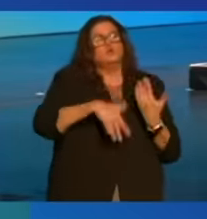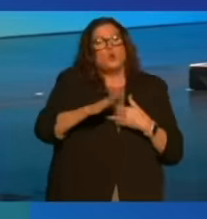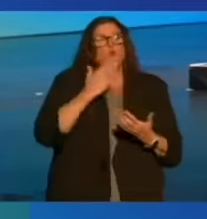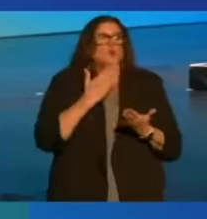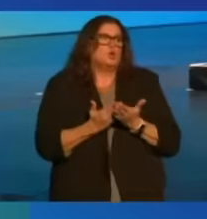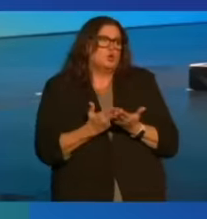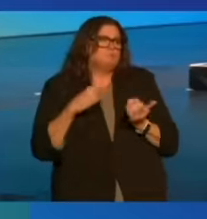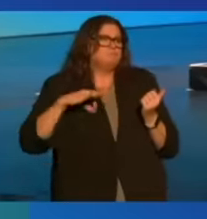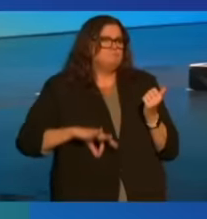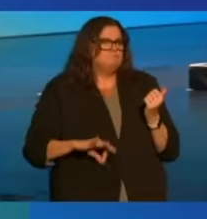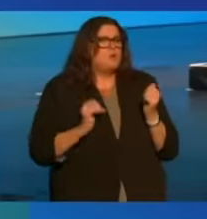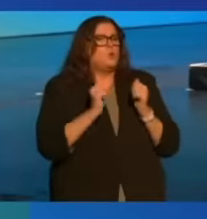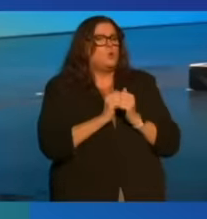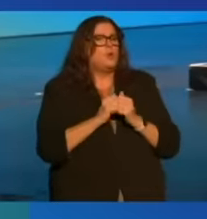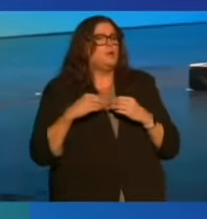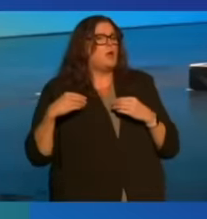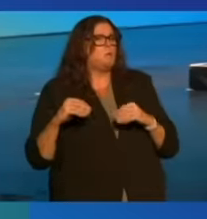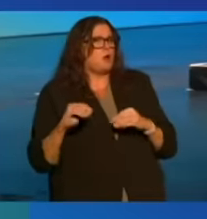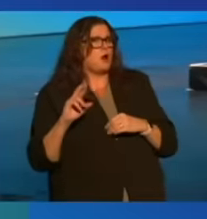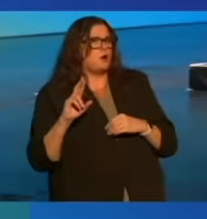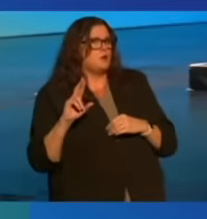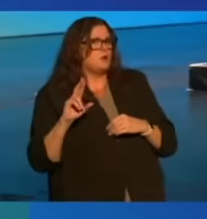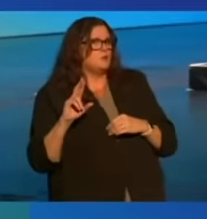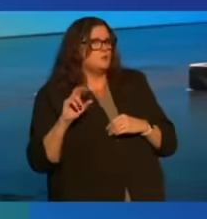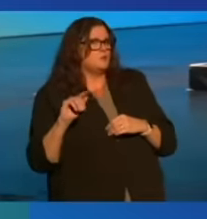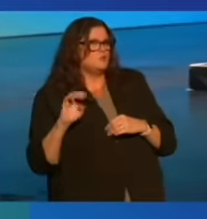along with a market rate of return.